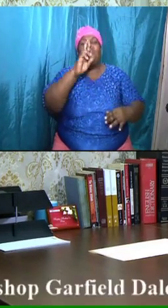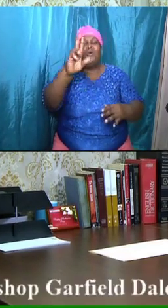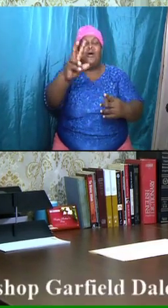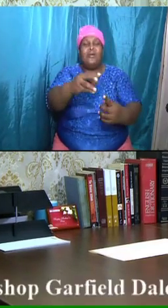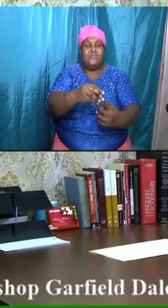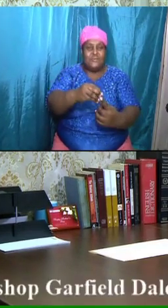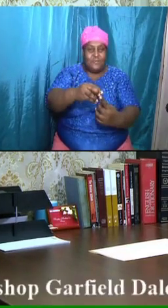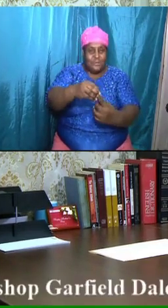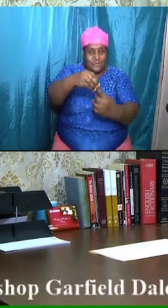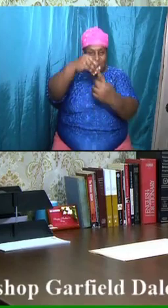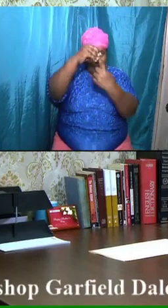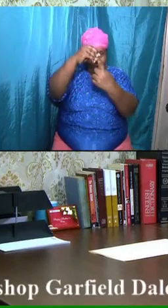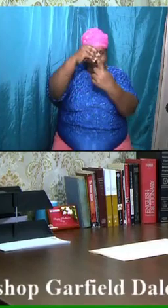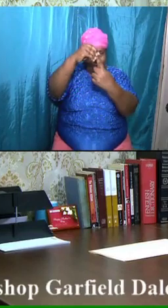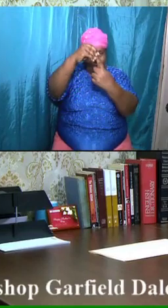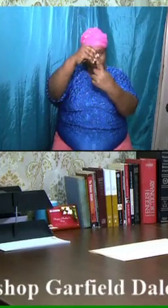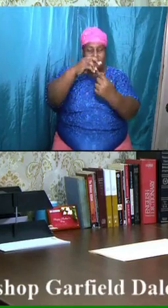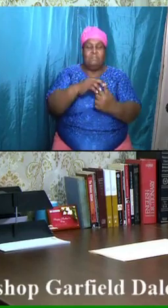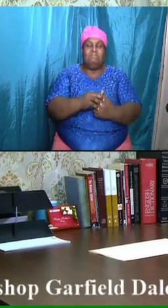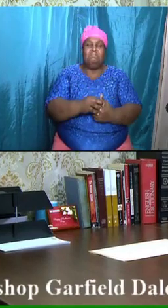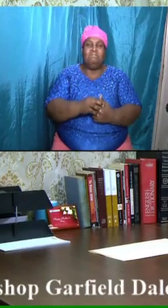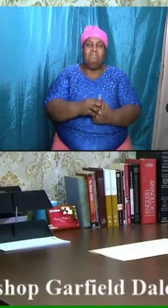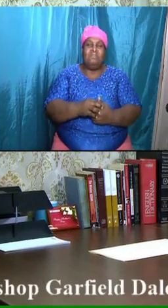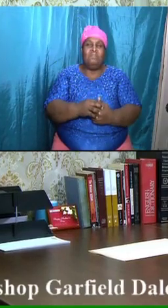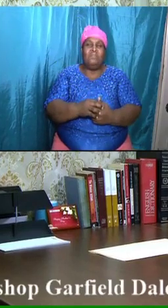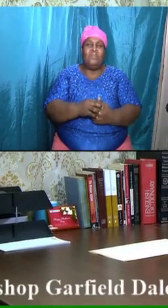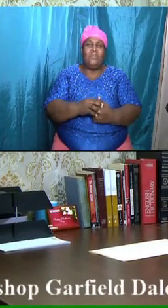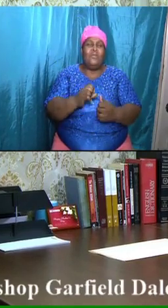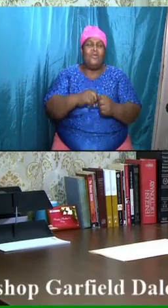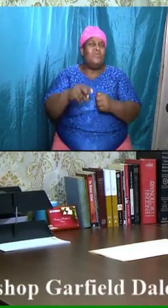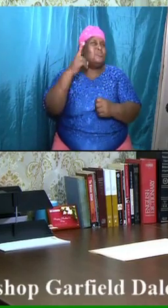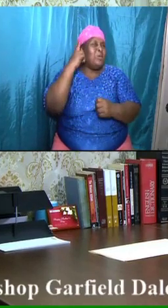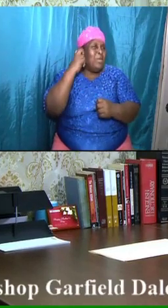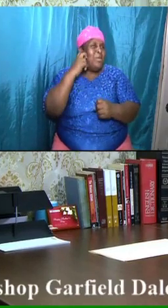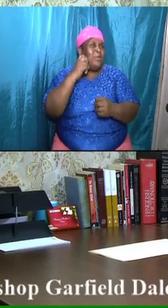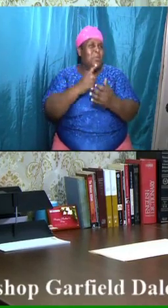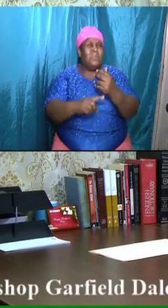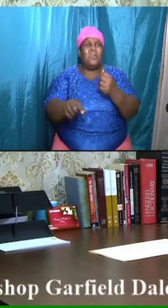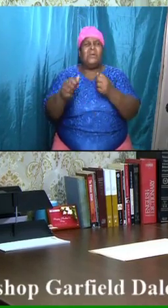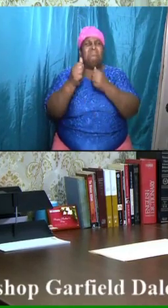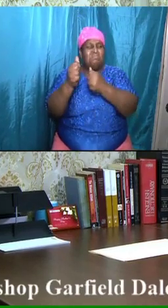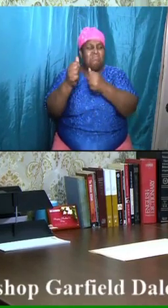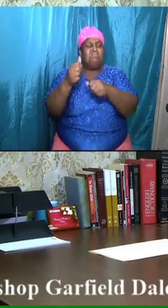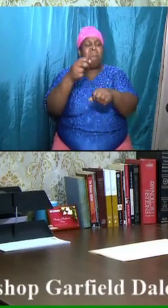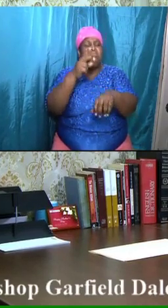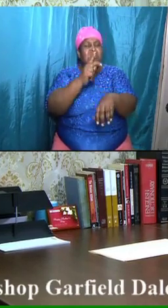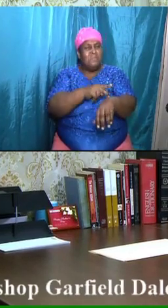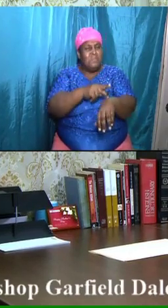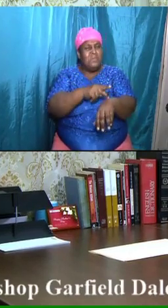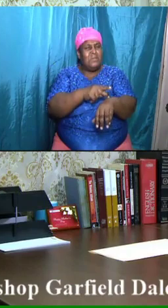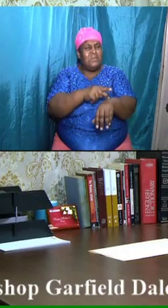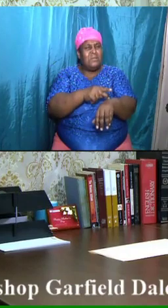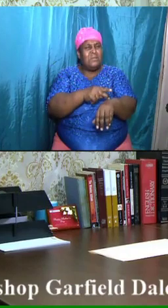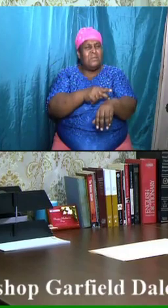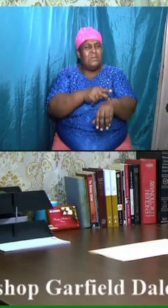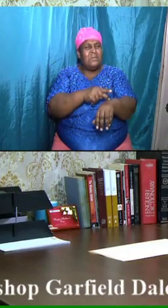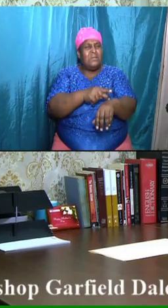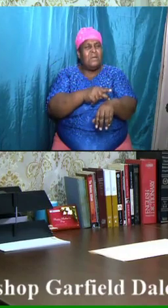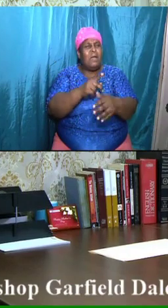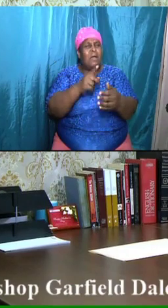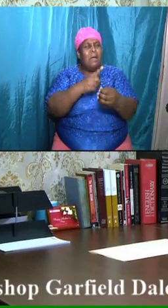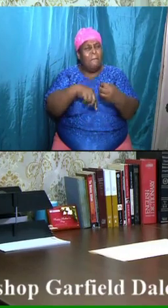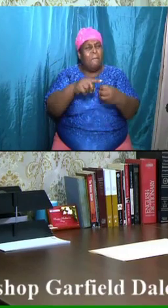So hear what the Apostle Peter have to say about this body that you and I are in.